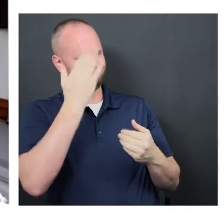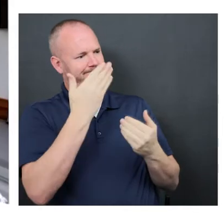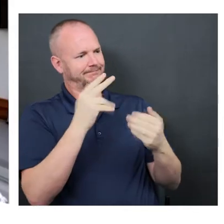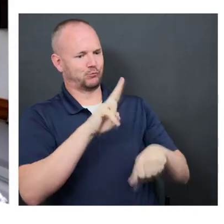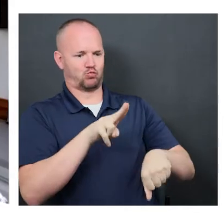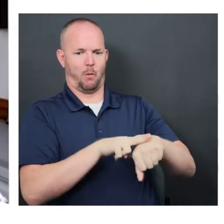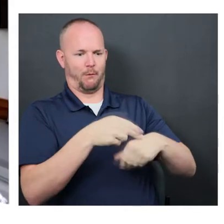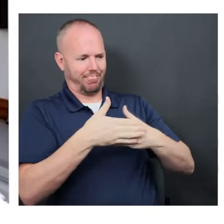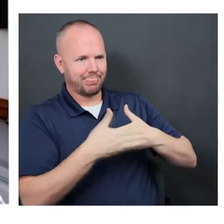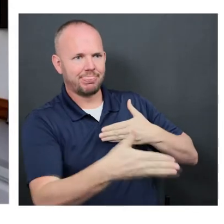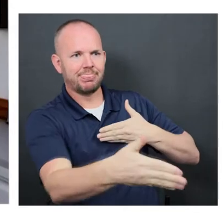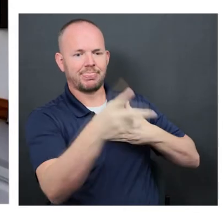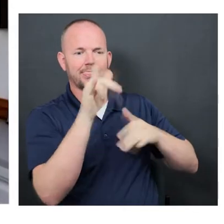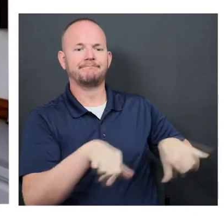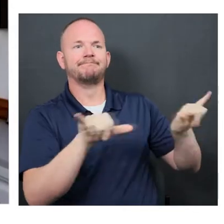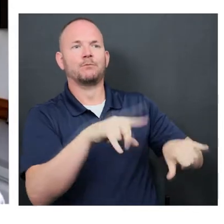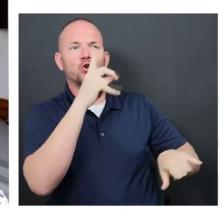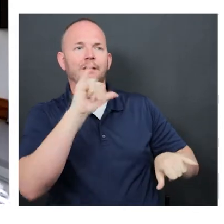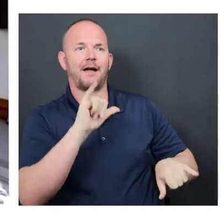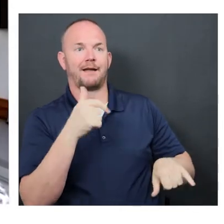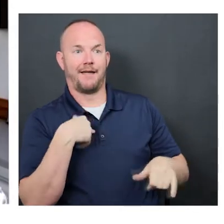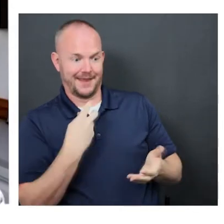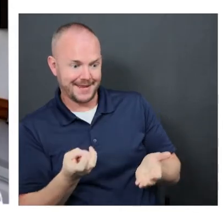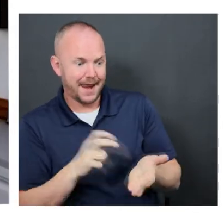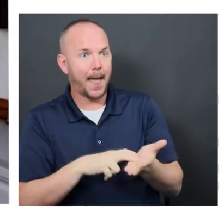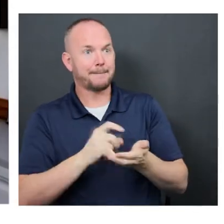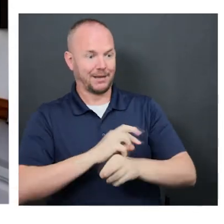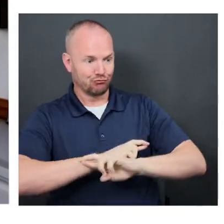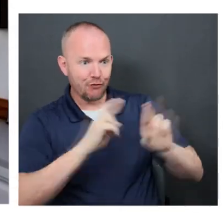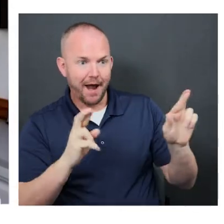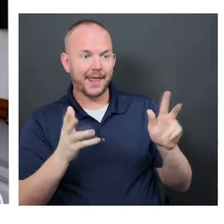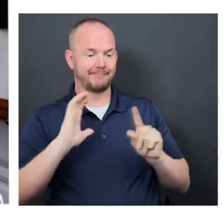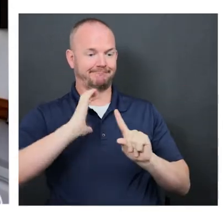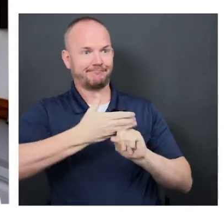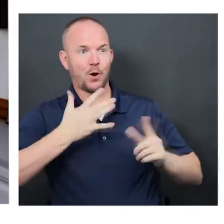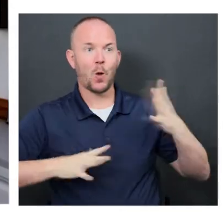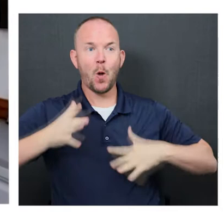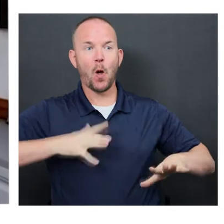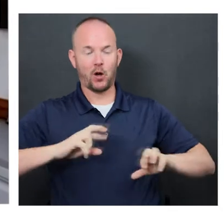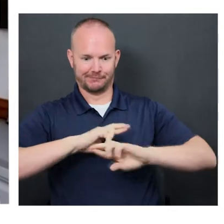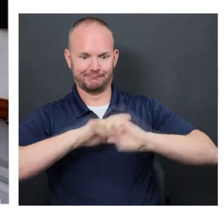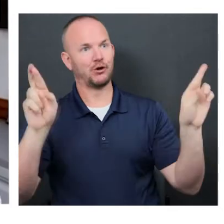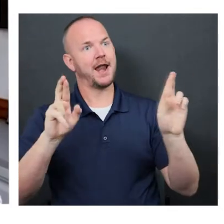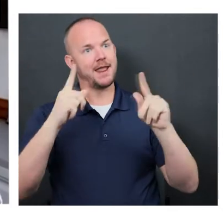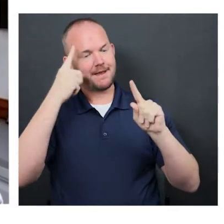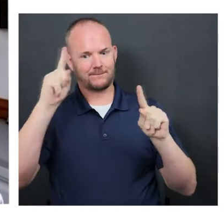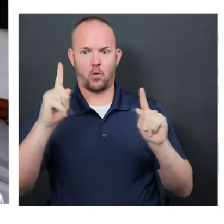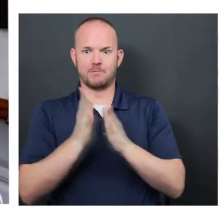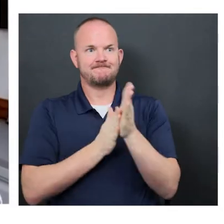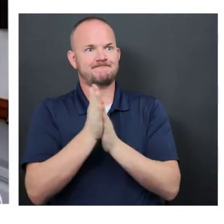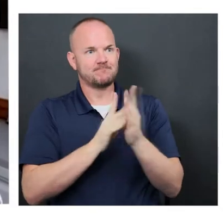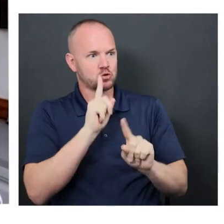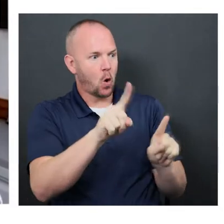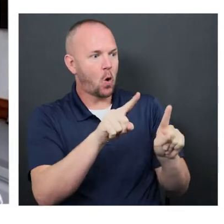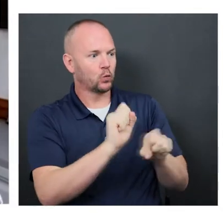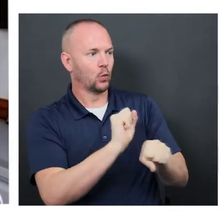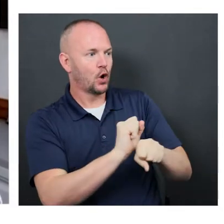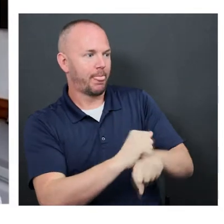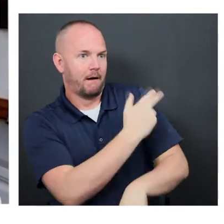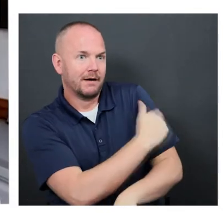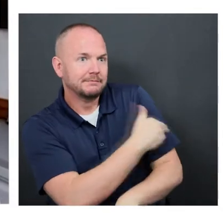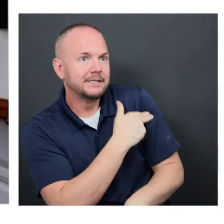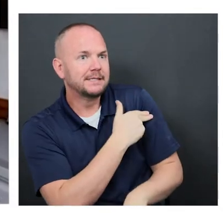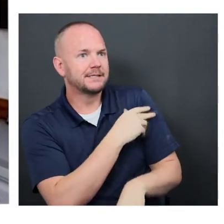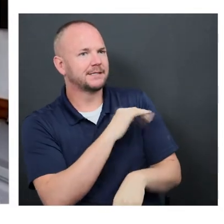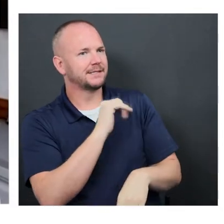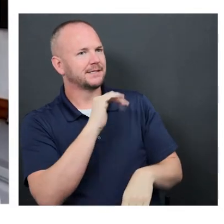about having to get up in the morning, dress yourself for battle in order to go work at a hospital? What's normal about not being able to